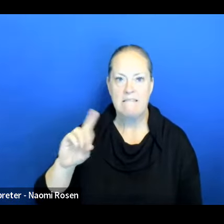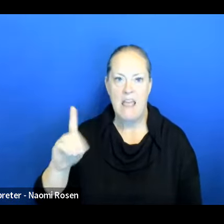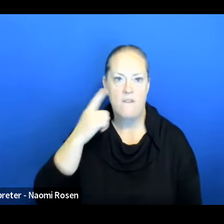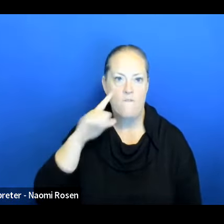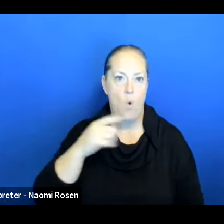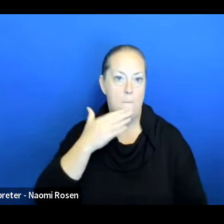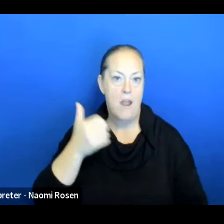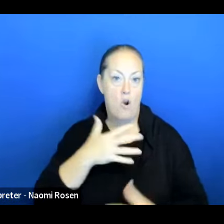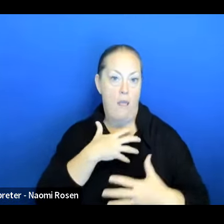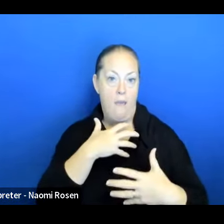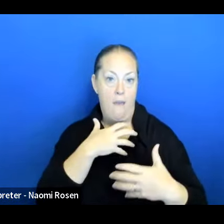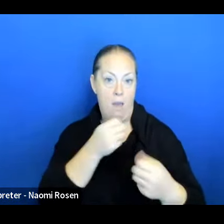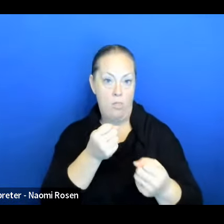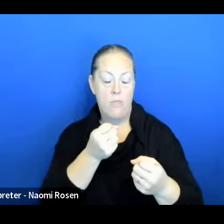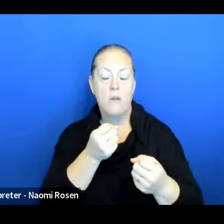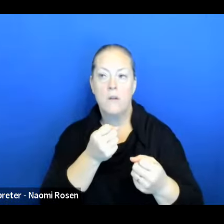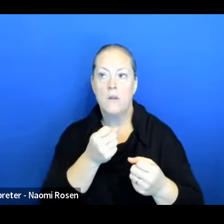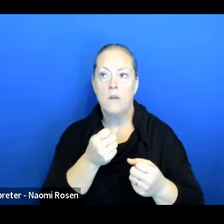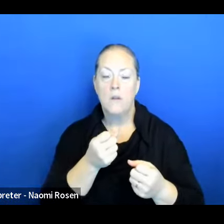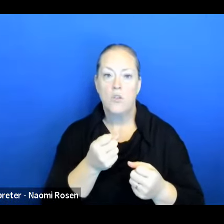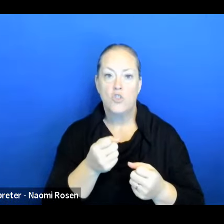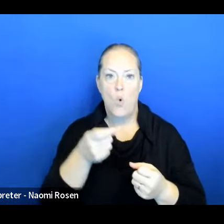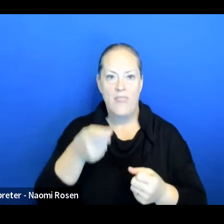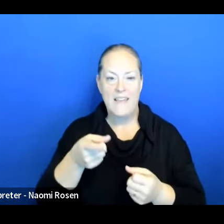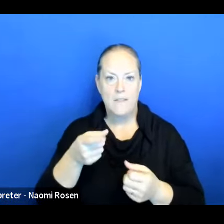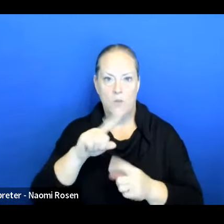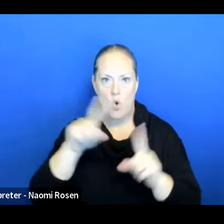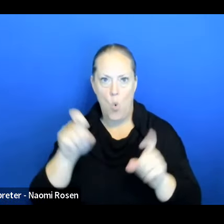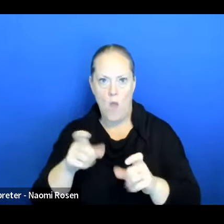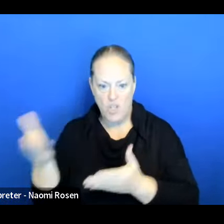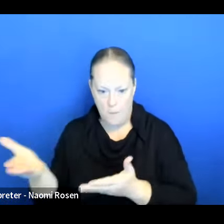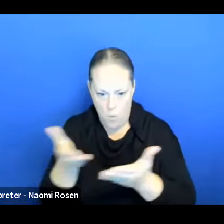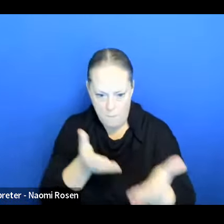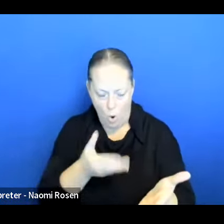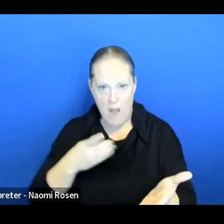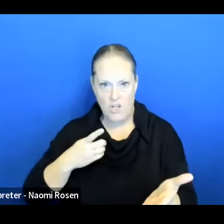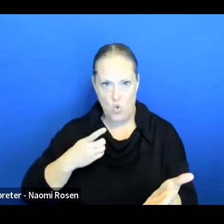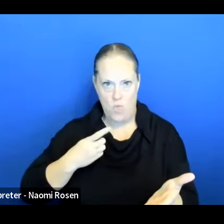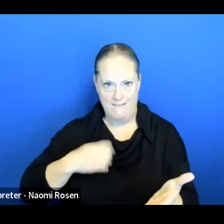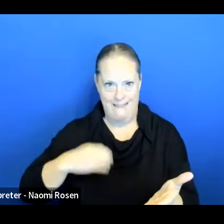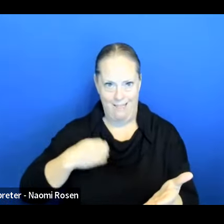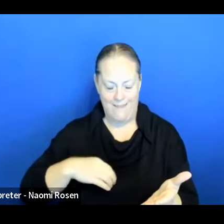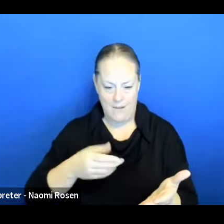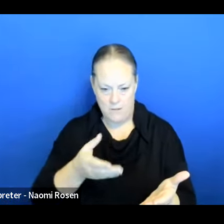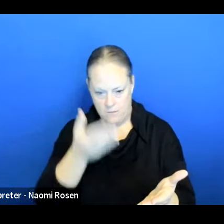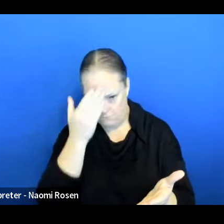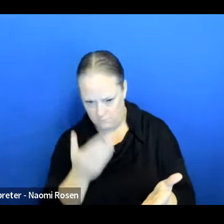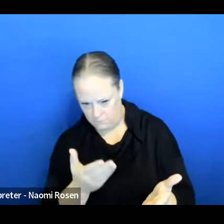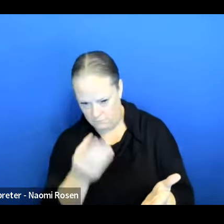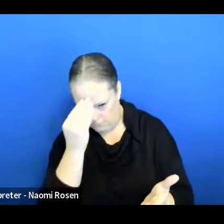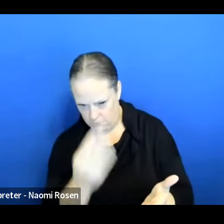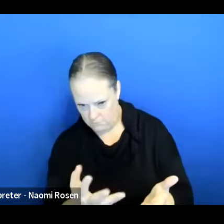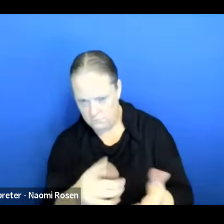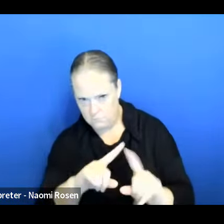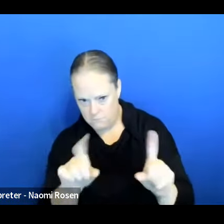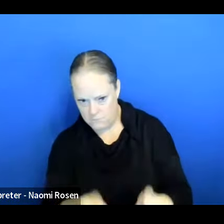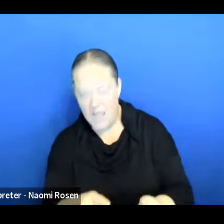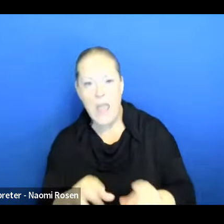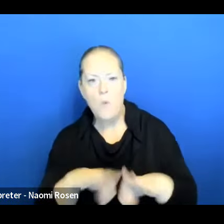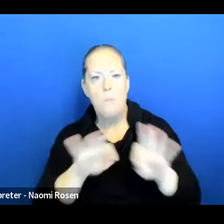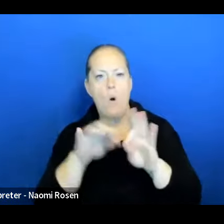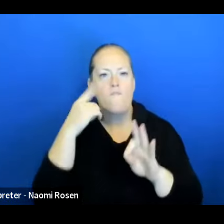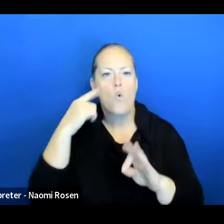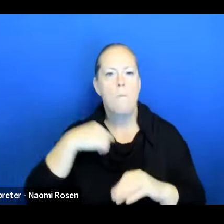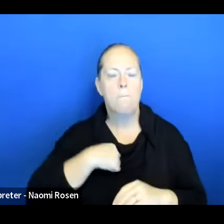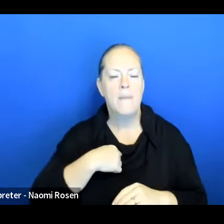So bringing this question to the delegates, it was important for me and